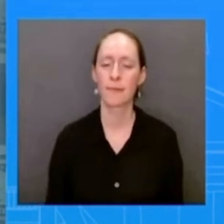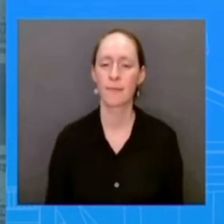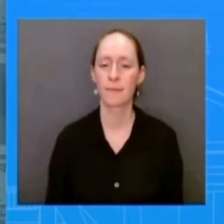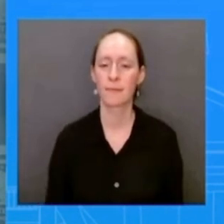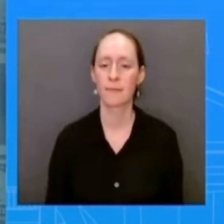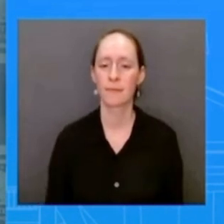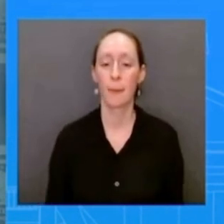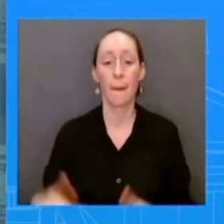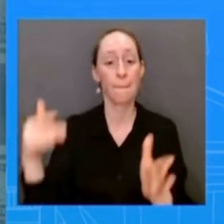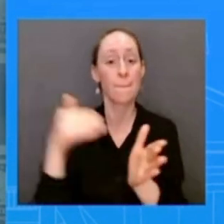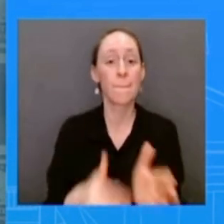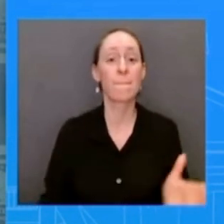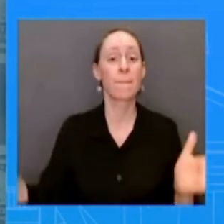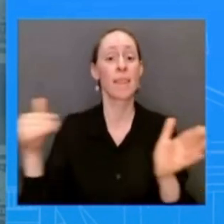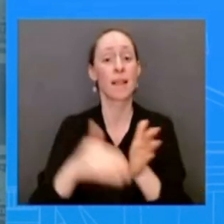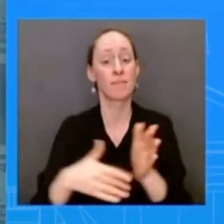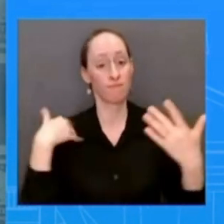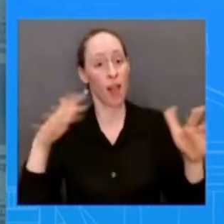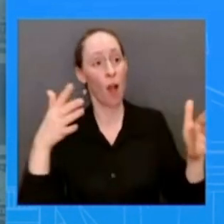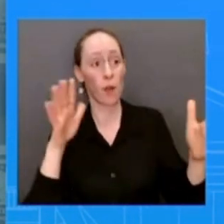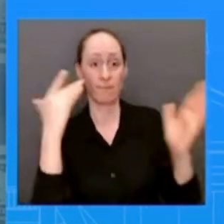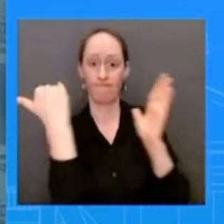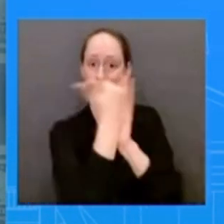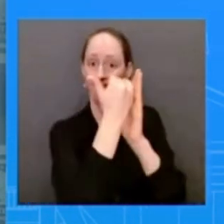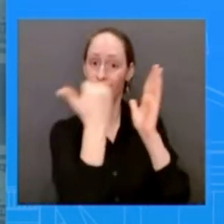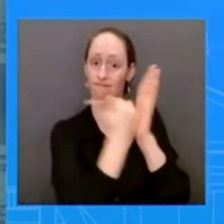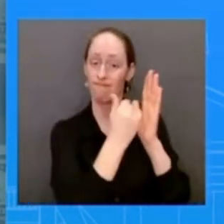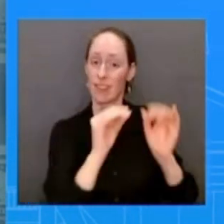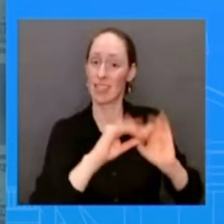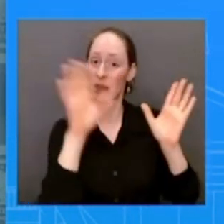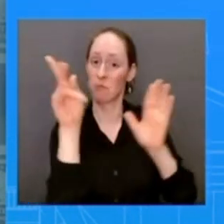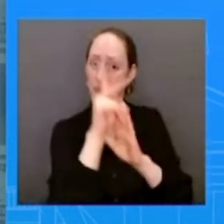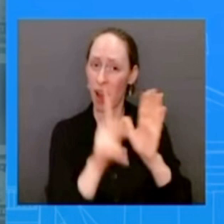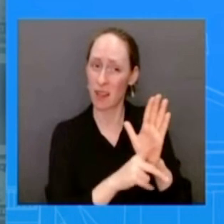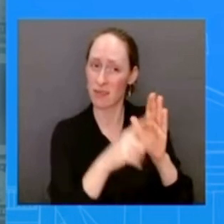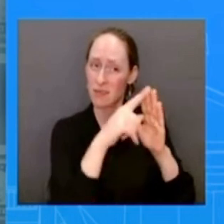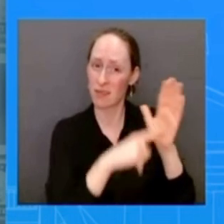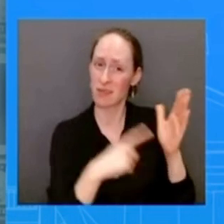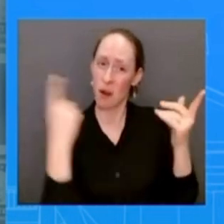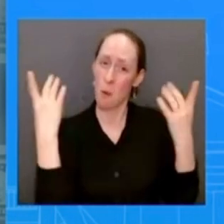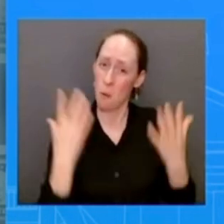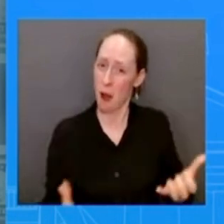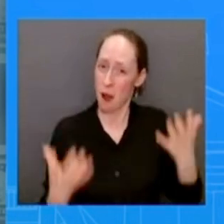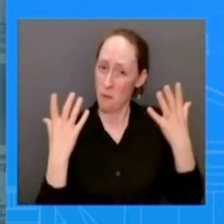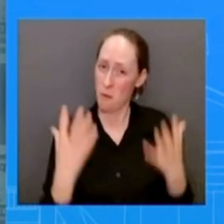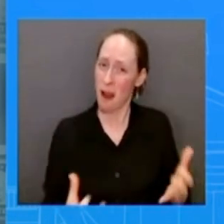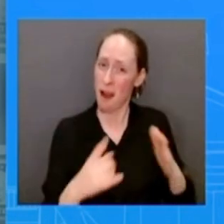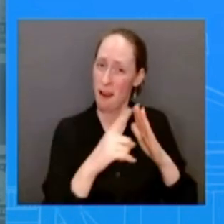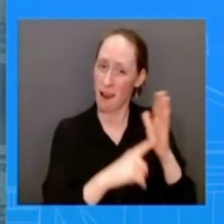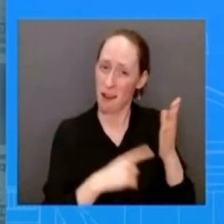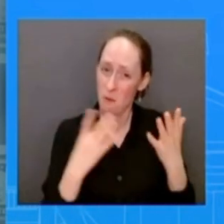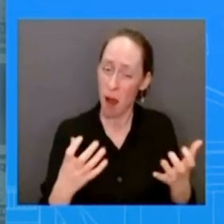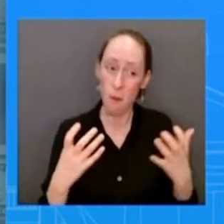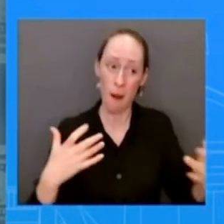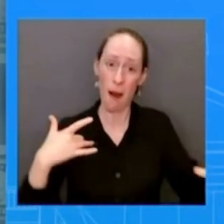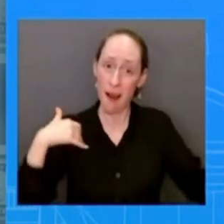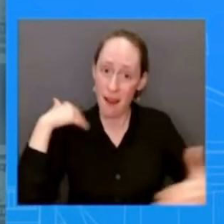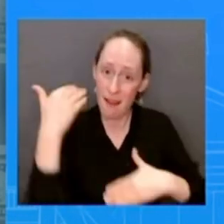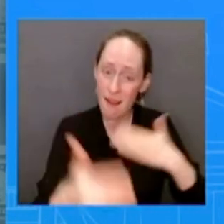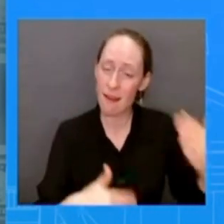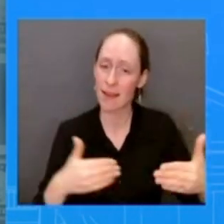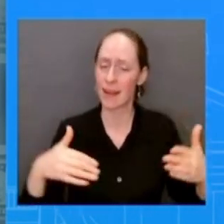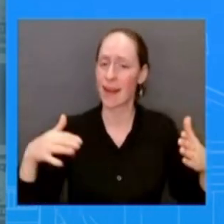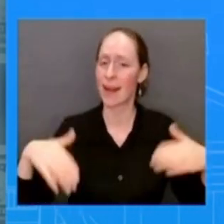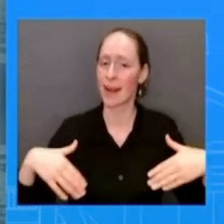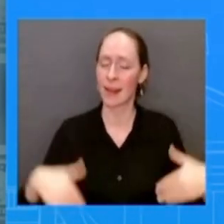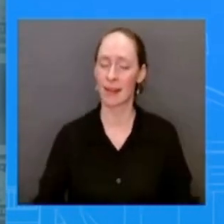process moving forward right he is going to use the tools that he has before him to to make sure that we deal with an immigration system